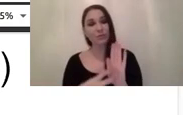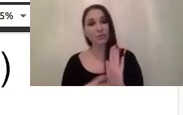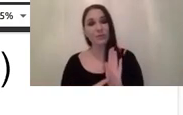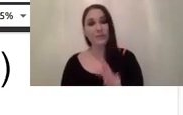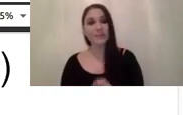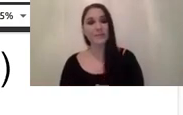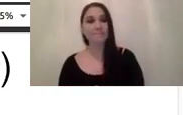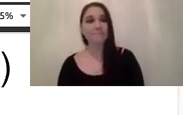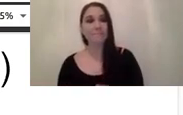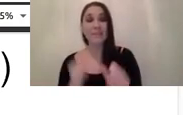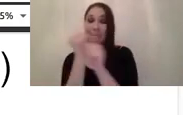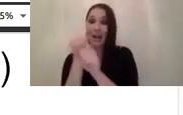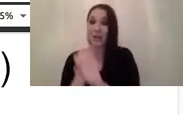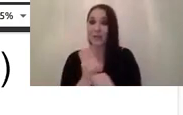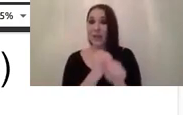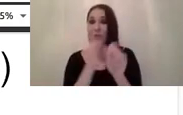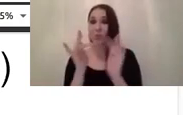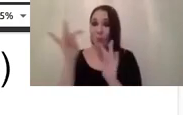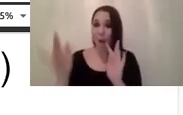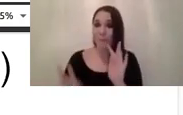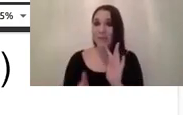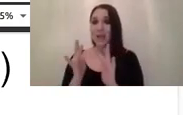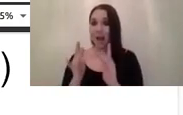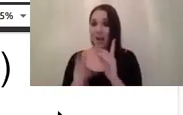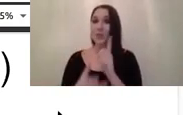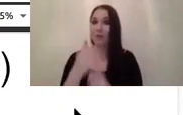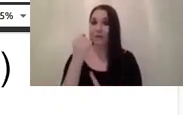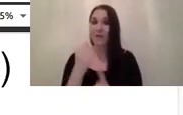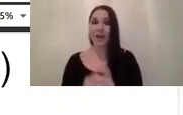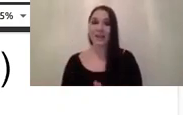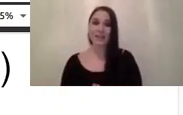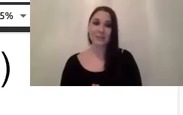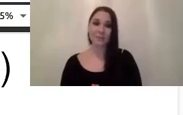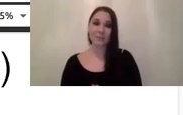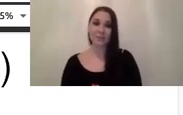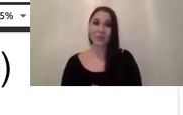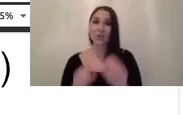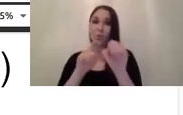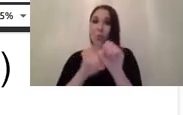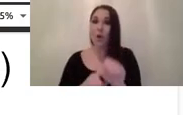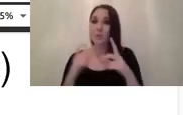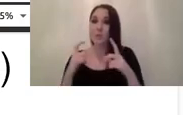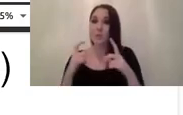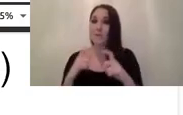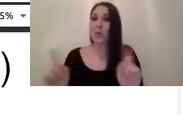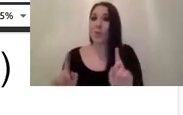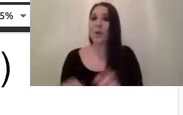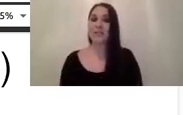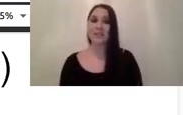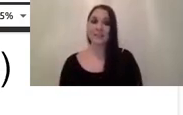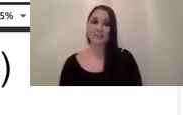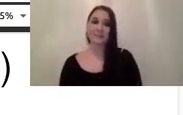manufacturers websites or or so on so what is quantum efficiency so